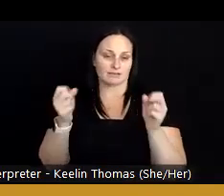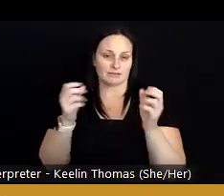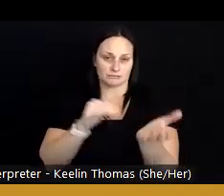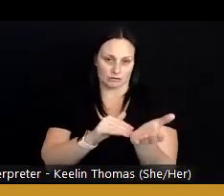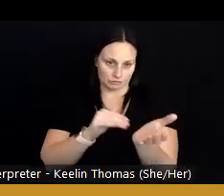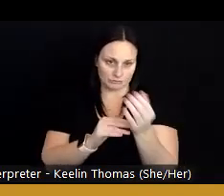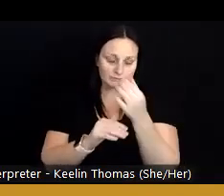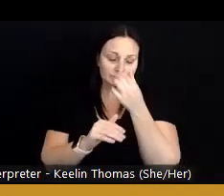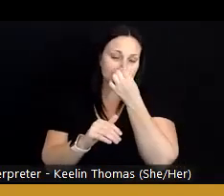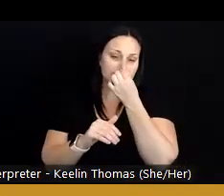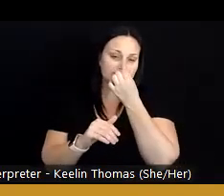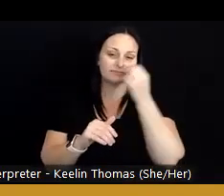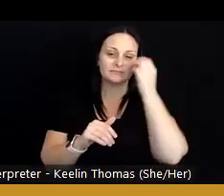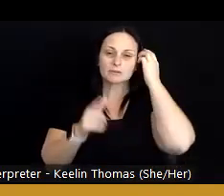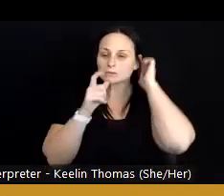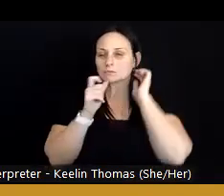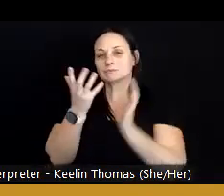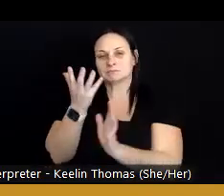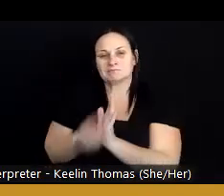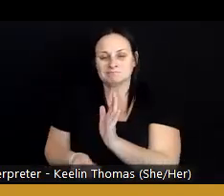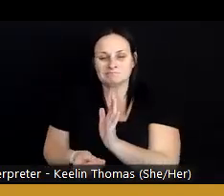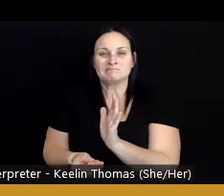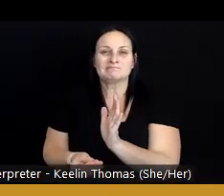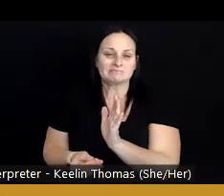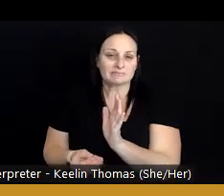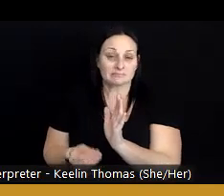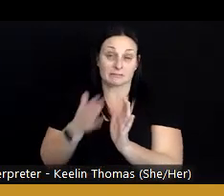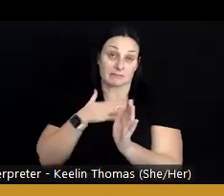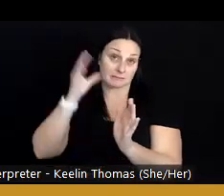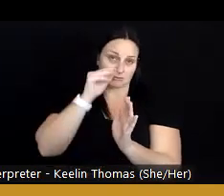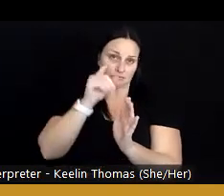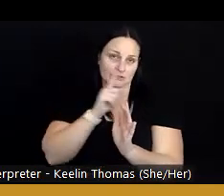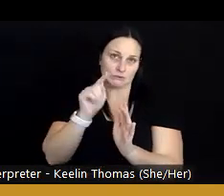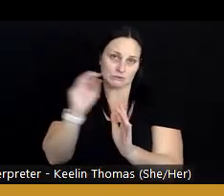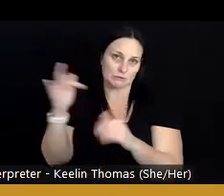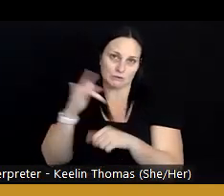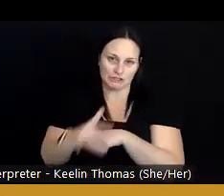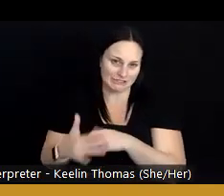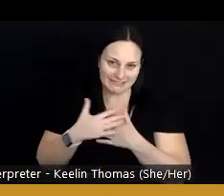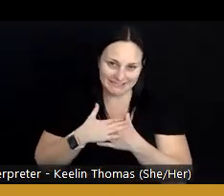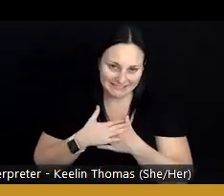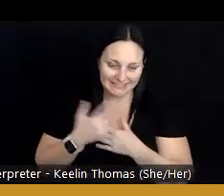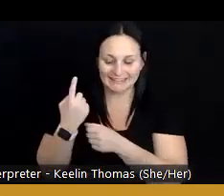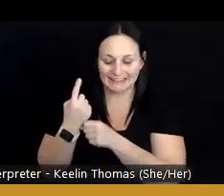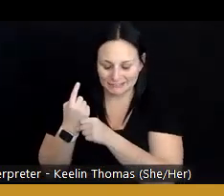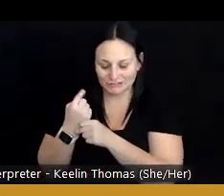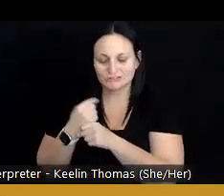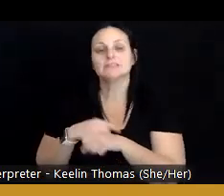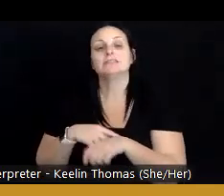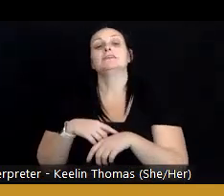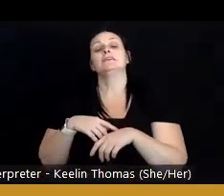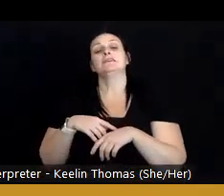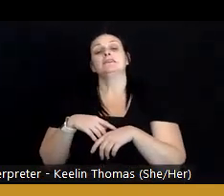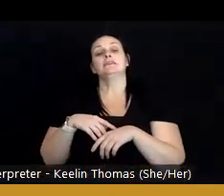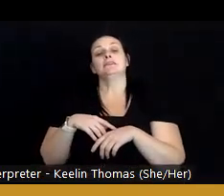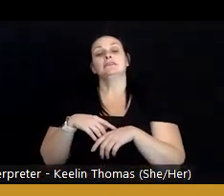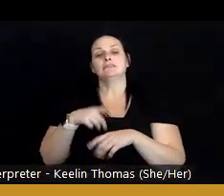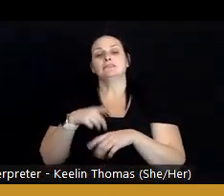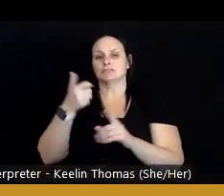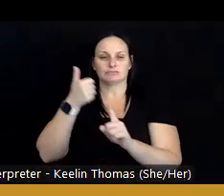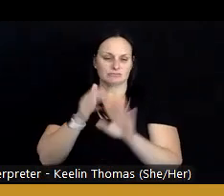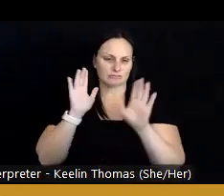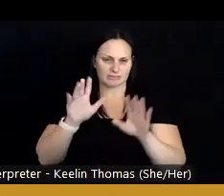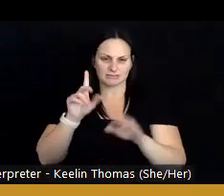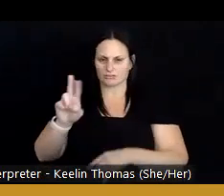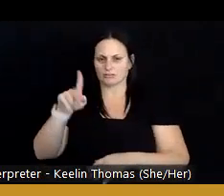who passed away, in my opinion, much too early last year. The great Dr. Paul